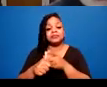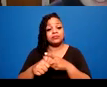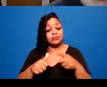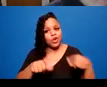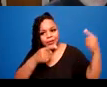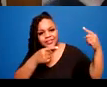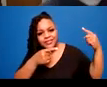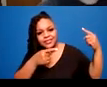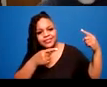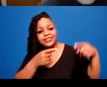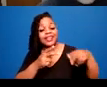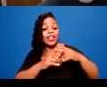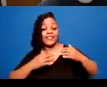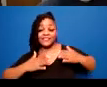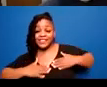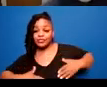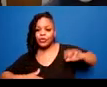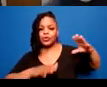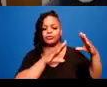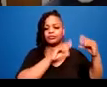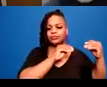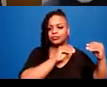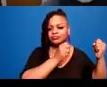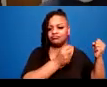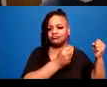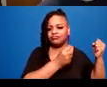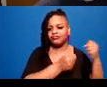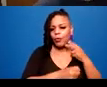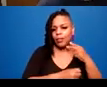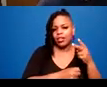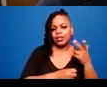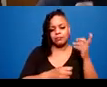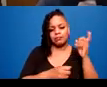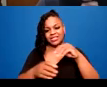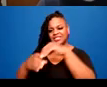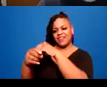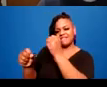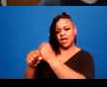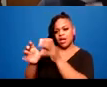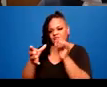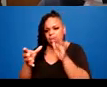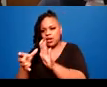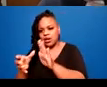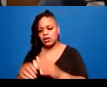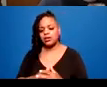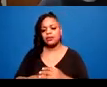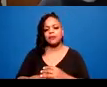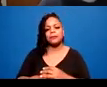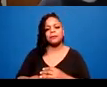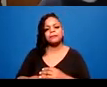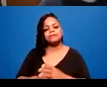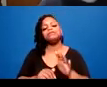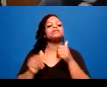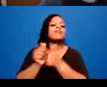so that would fall under fight response. Avoidance, or denial of the pandemic or the